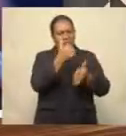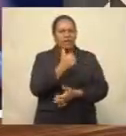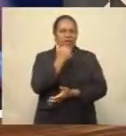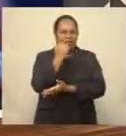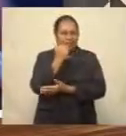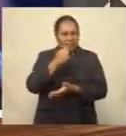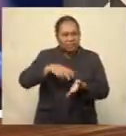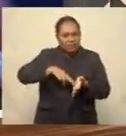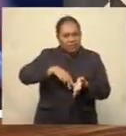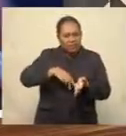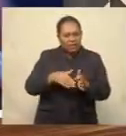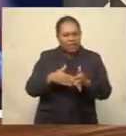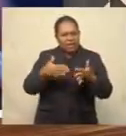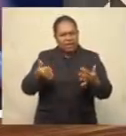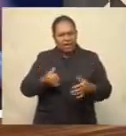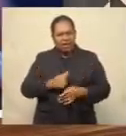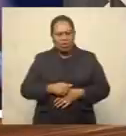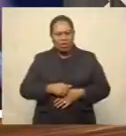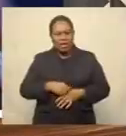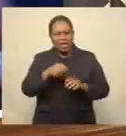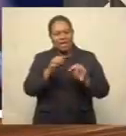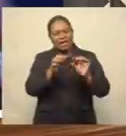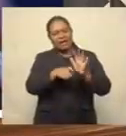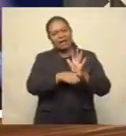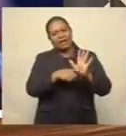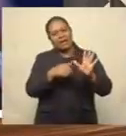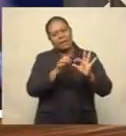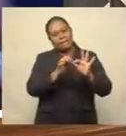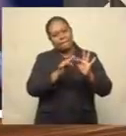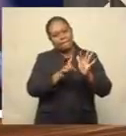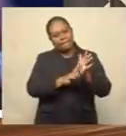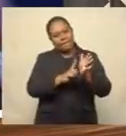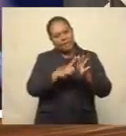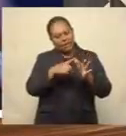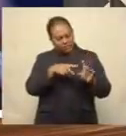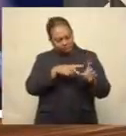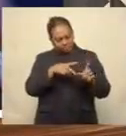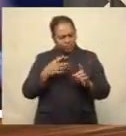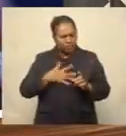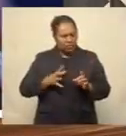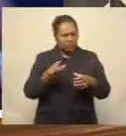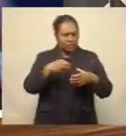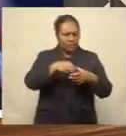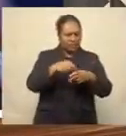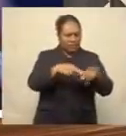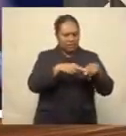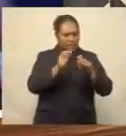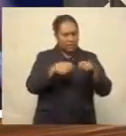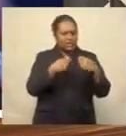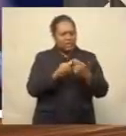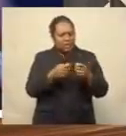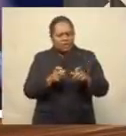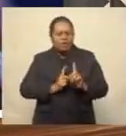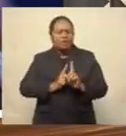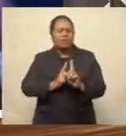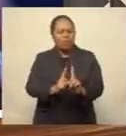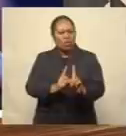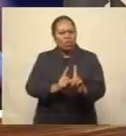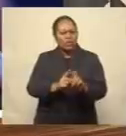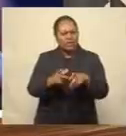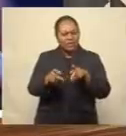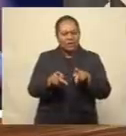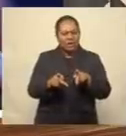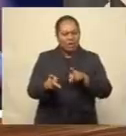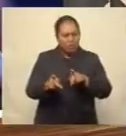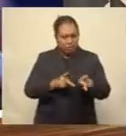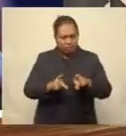Rambele is keeping close tabs on the Kaiviti silktails. Rambele has been following the team's progress since Round 1